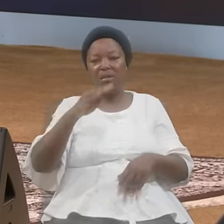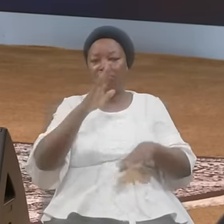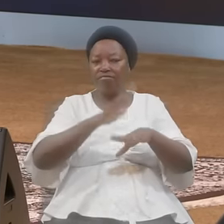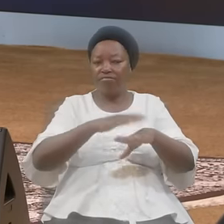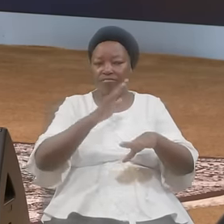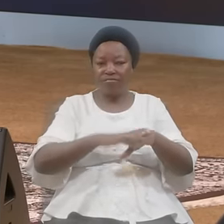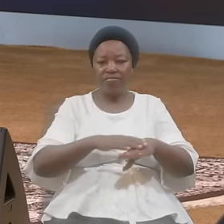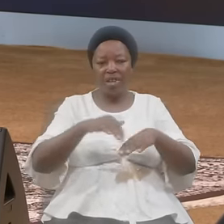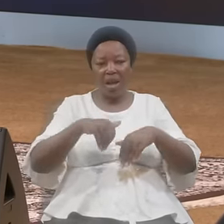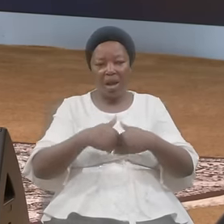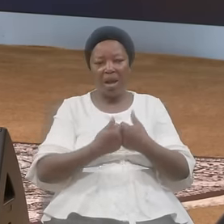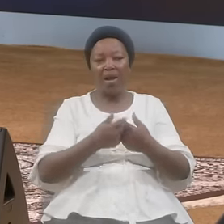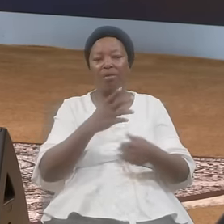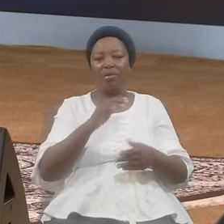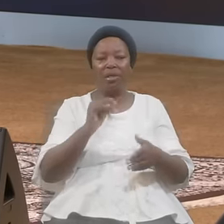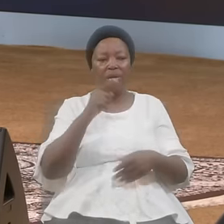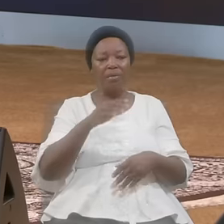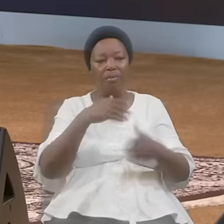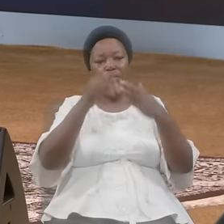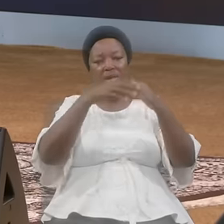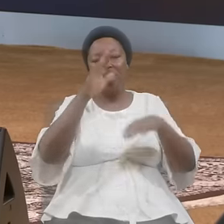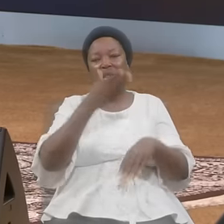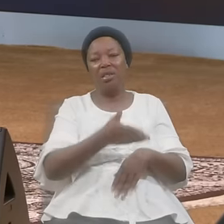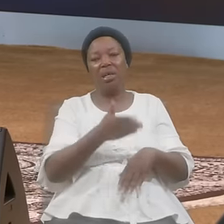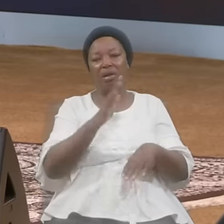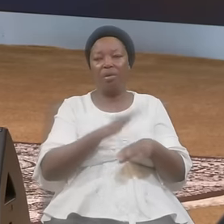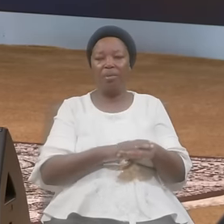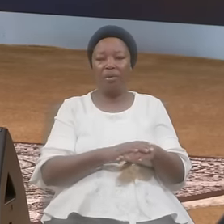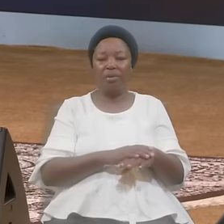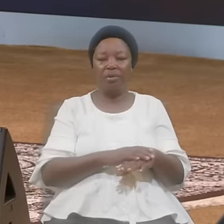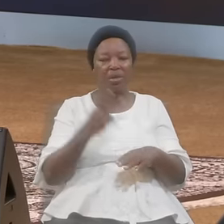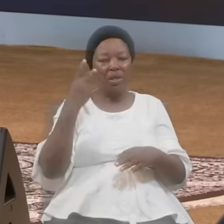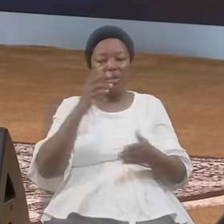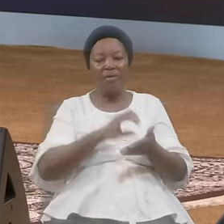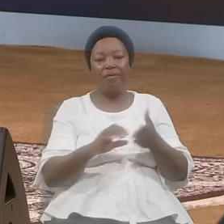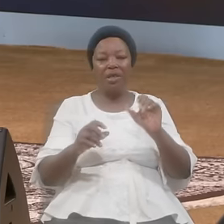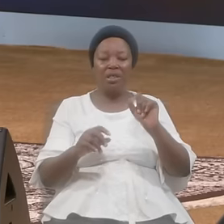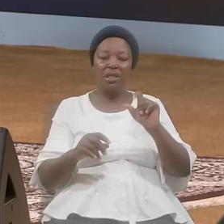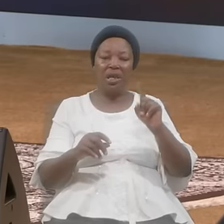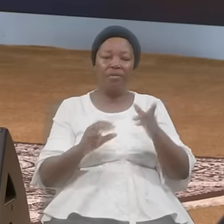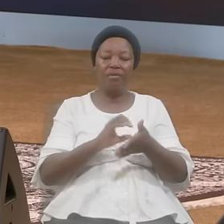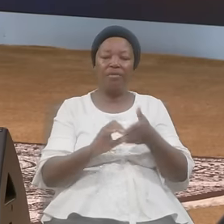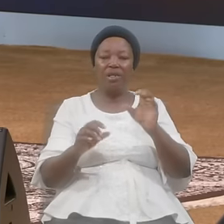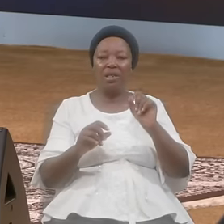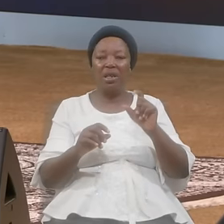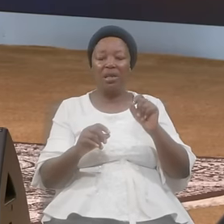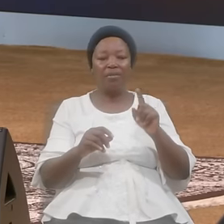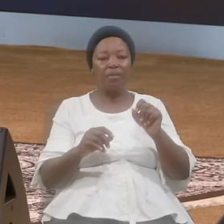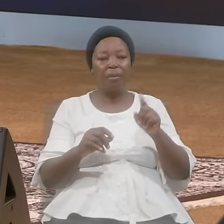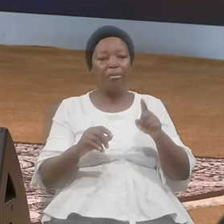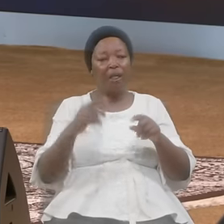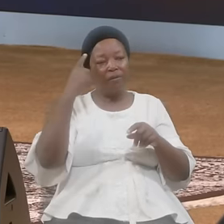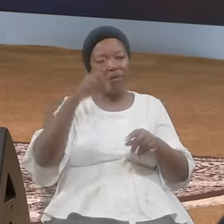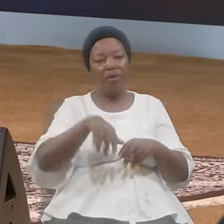Read How He Builders Thereupon Verse 11 In Verse 11 For The